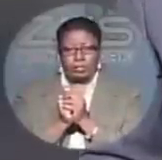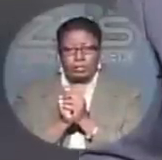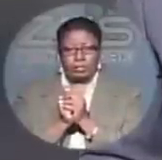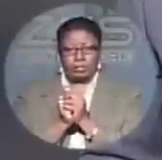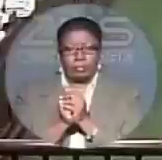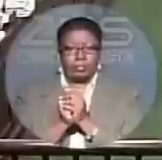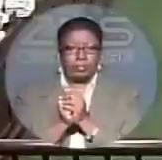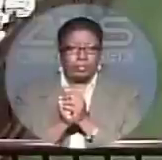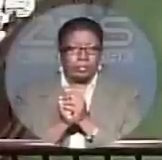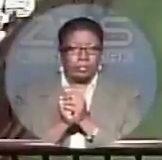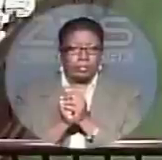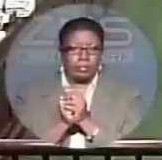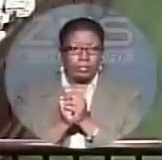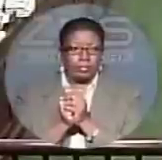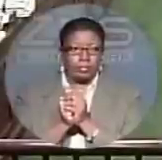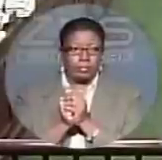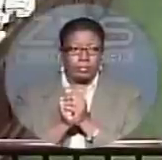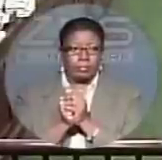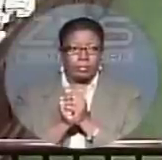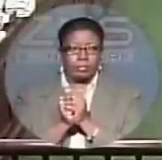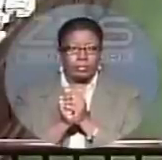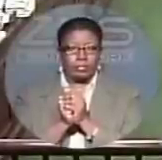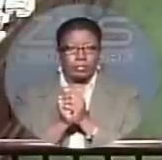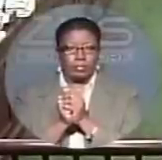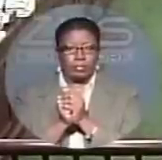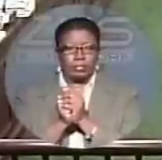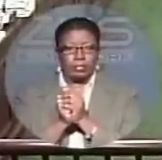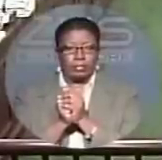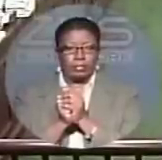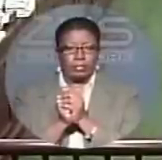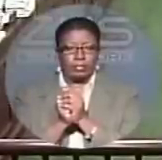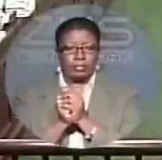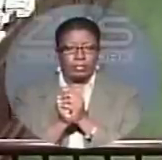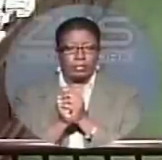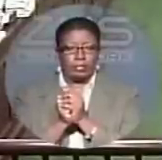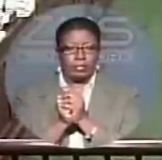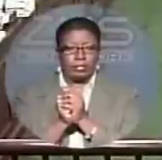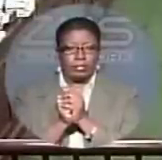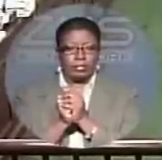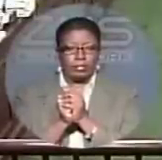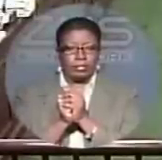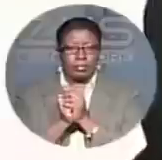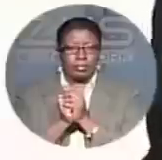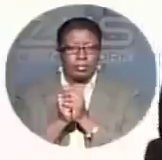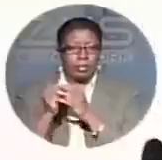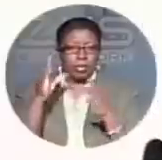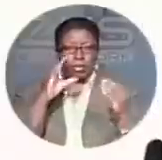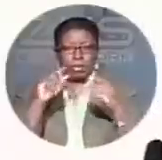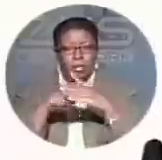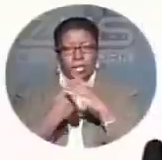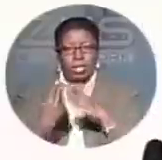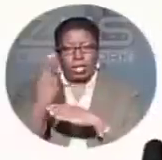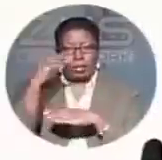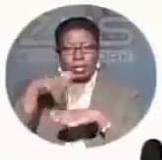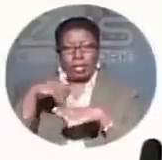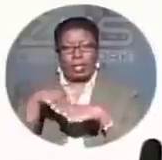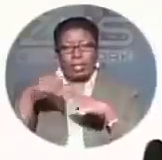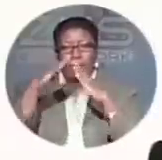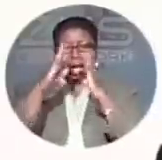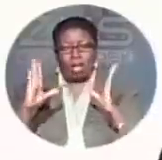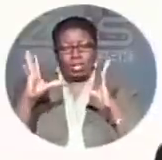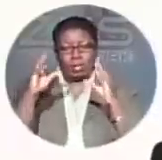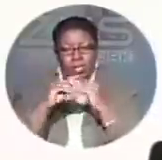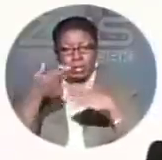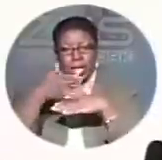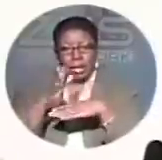lives of thousands of your families. Utter chaos erupted in the House of Assembly after